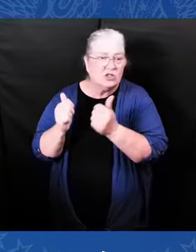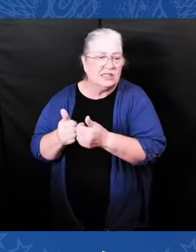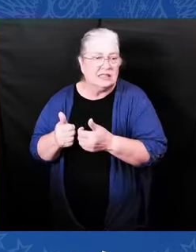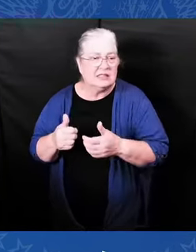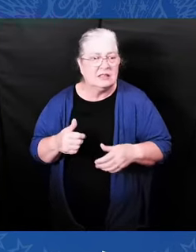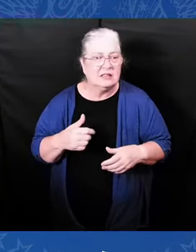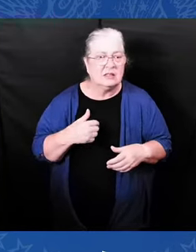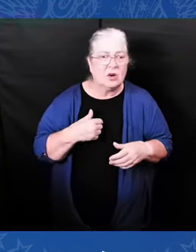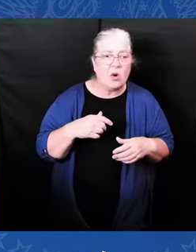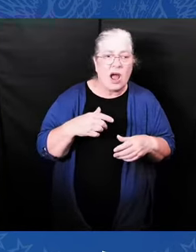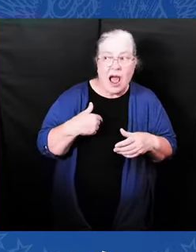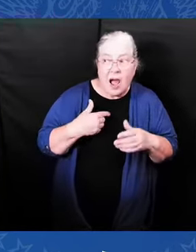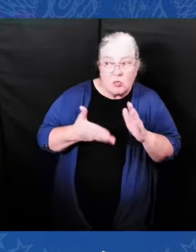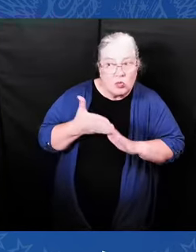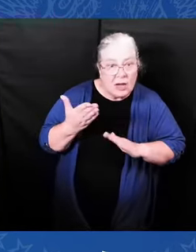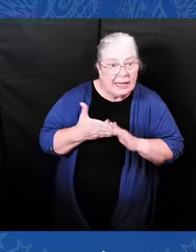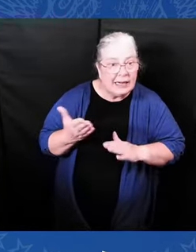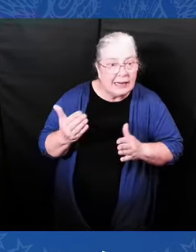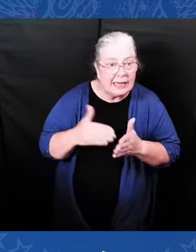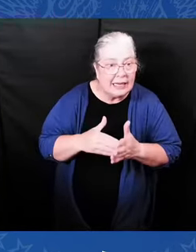But there's something else I know.